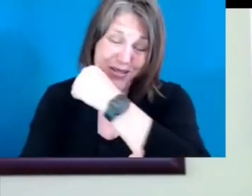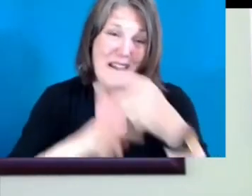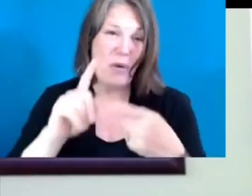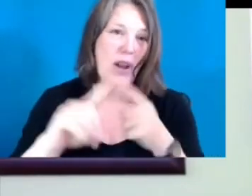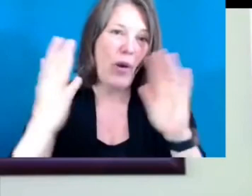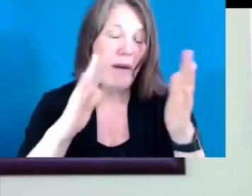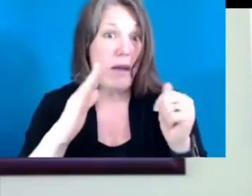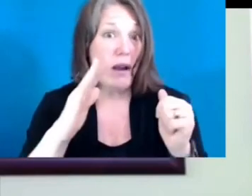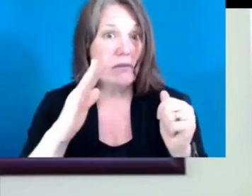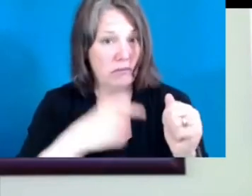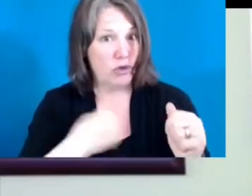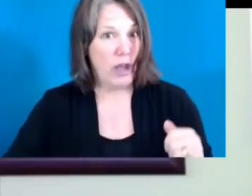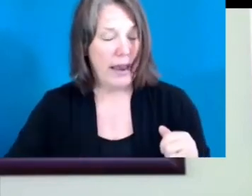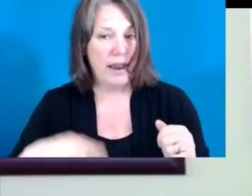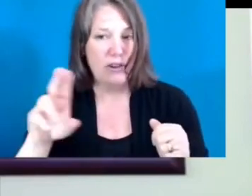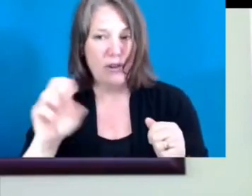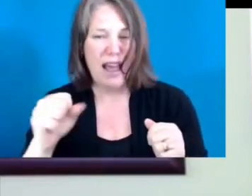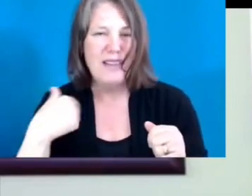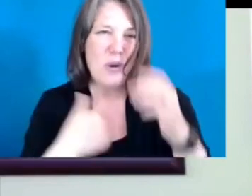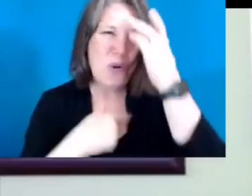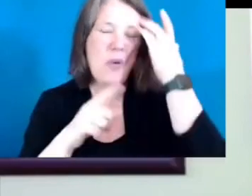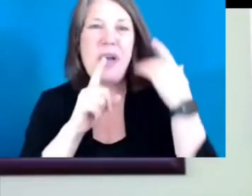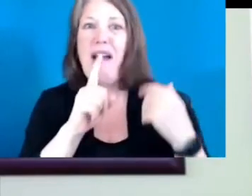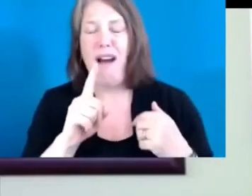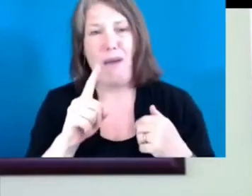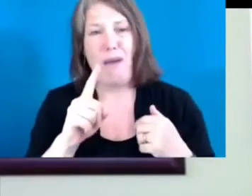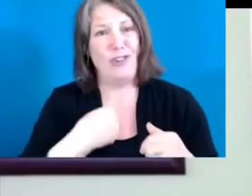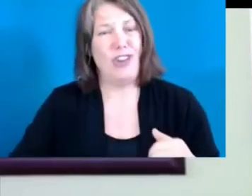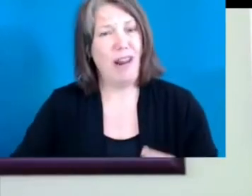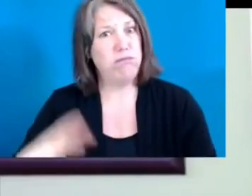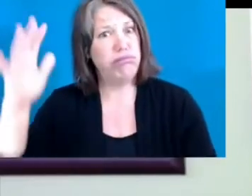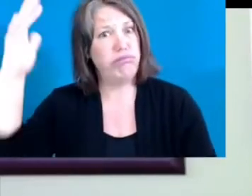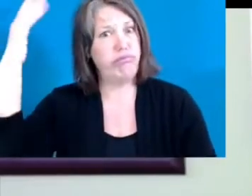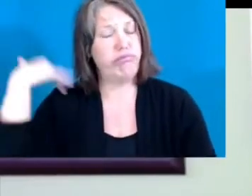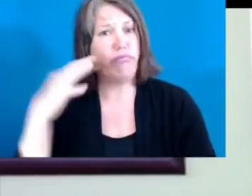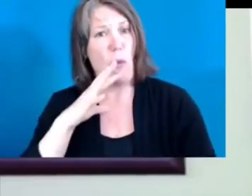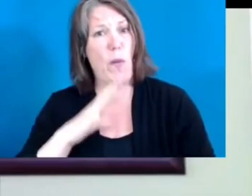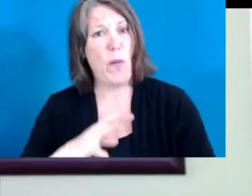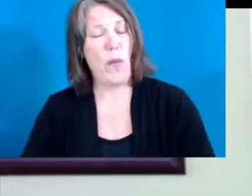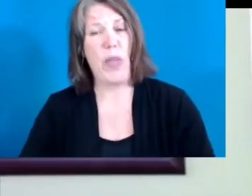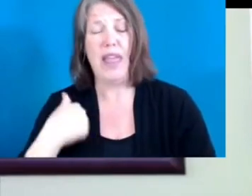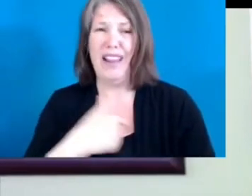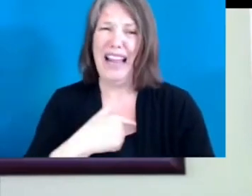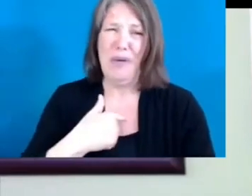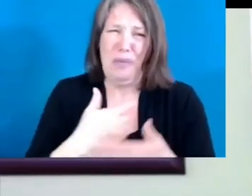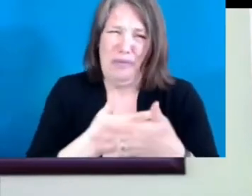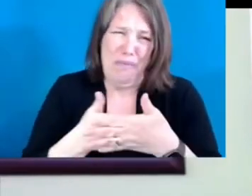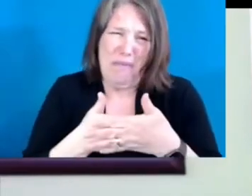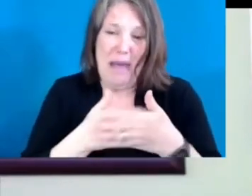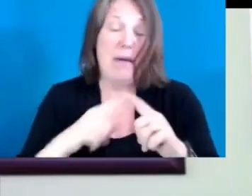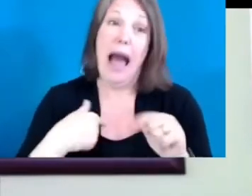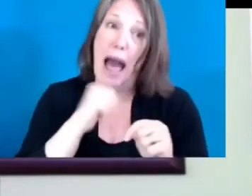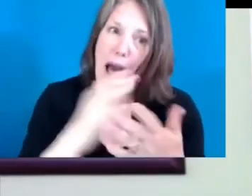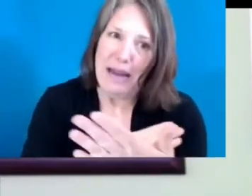China, we are still just a twinkle in our parents' eye, you know, in terms of the time we've been alive. But I'm not singing.